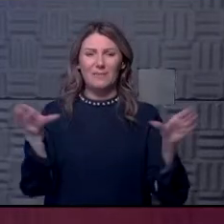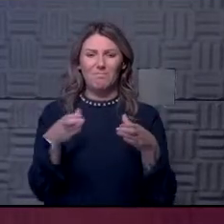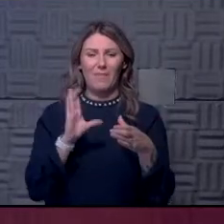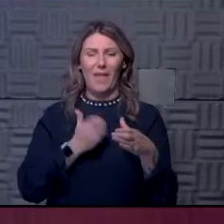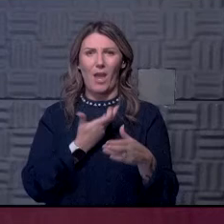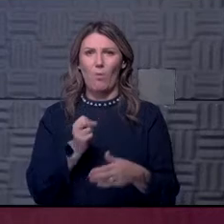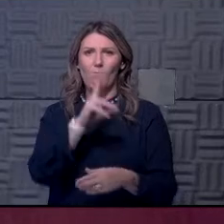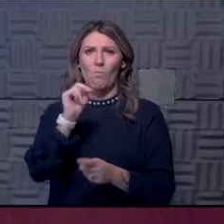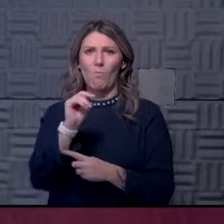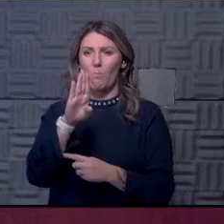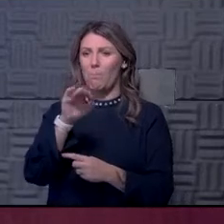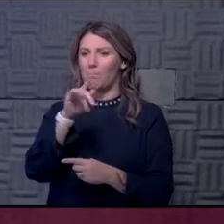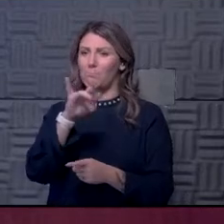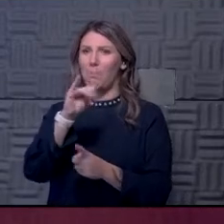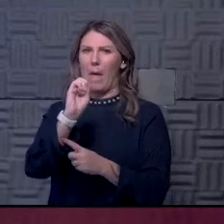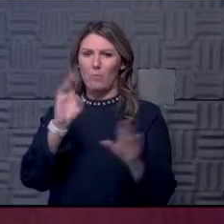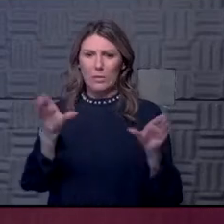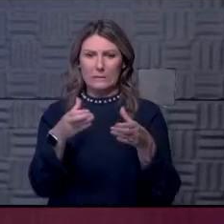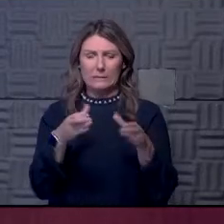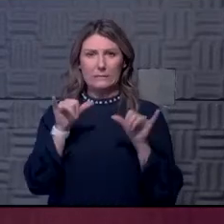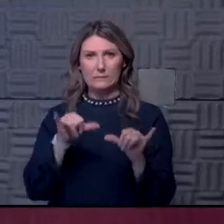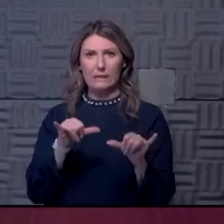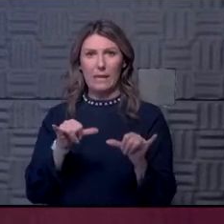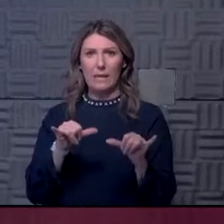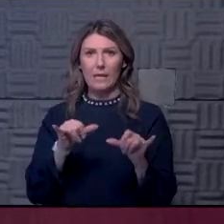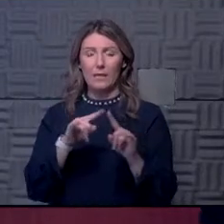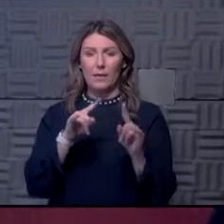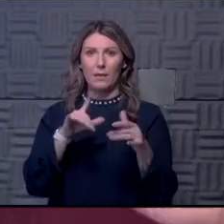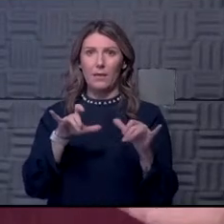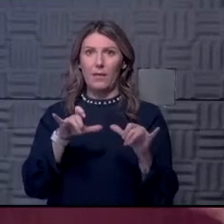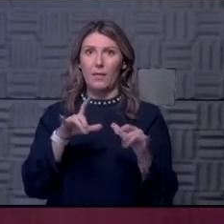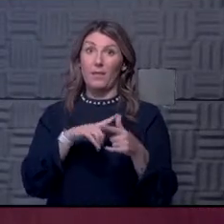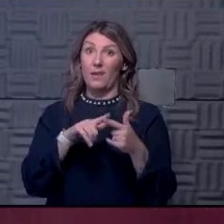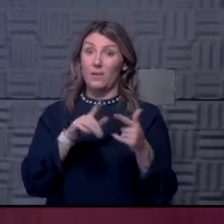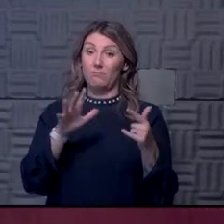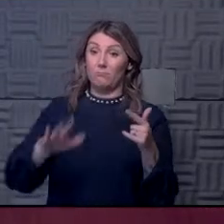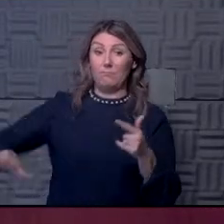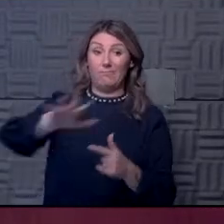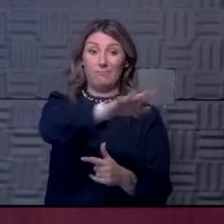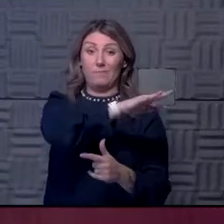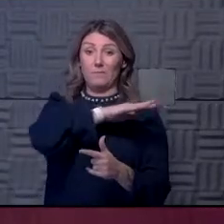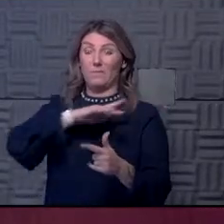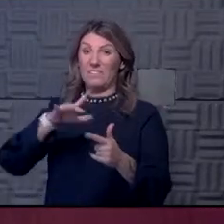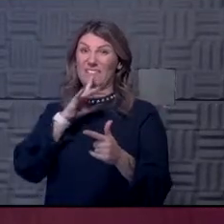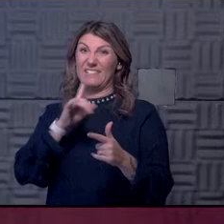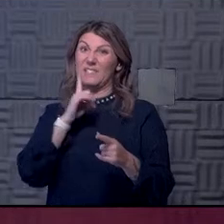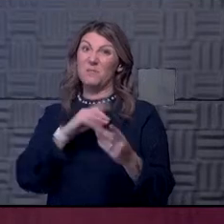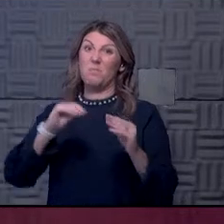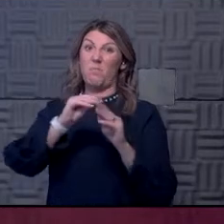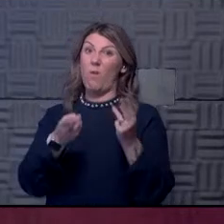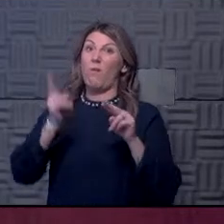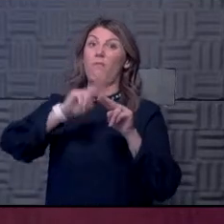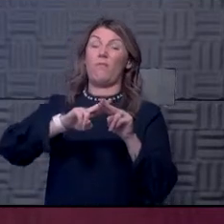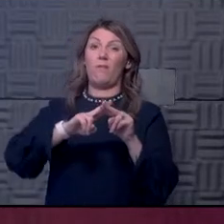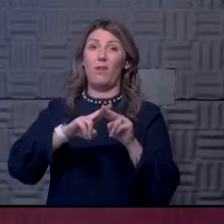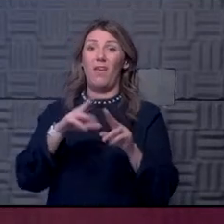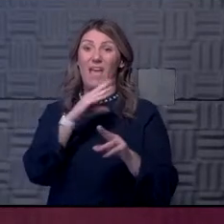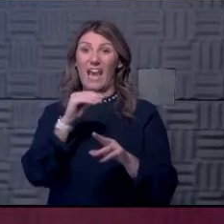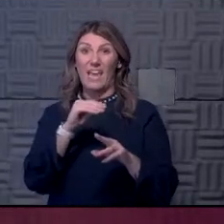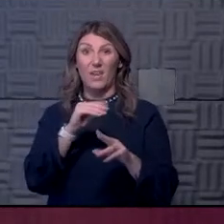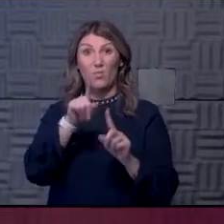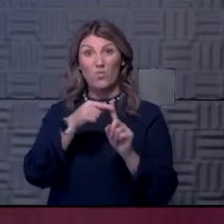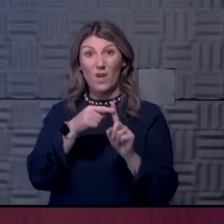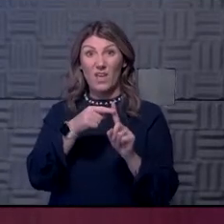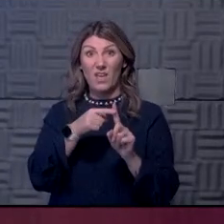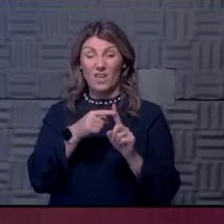now, given what's going on around us. Um, that's where our people are going to go when they leave. And so they are going to be coming back from areas, uh,